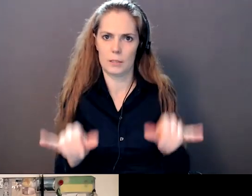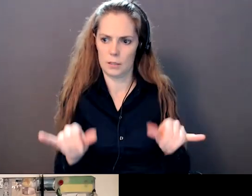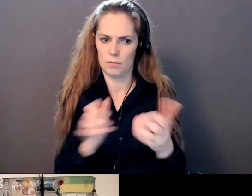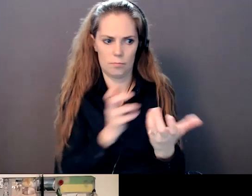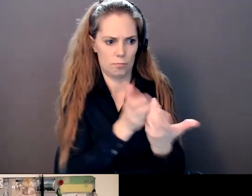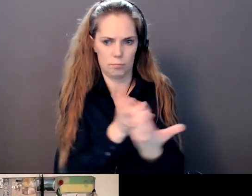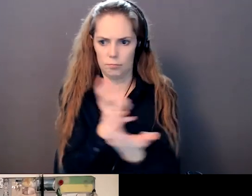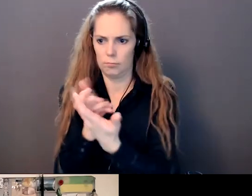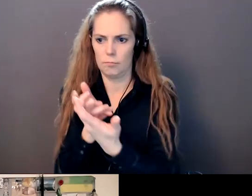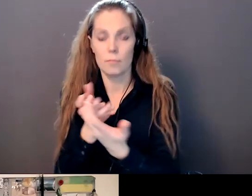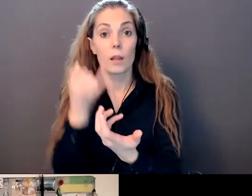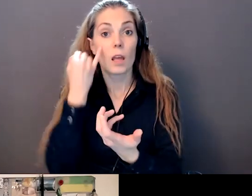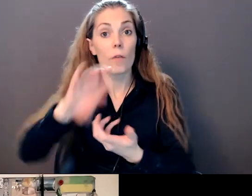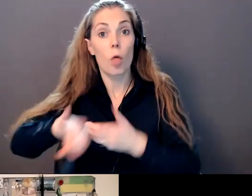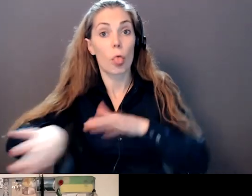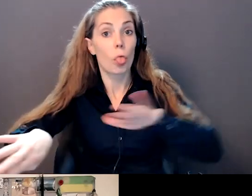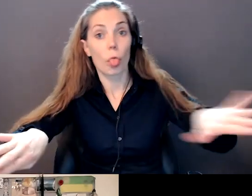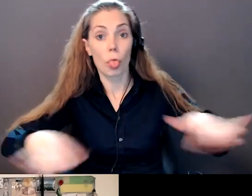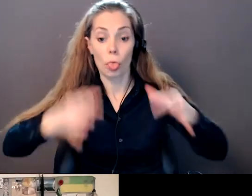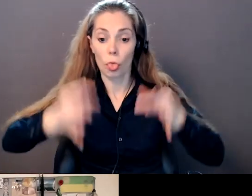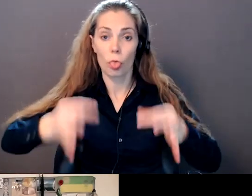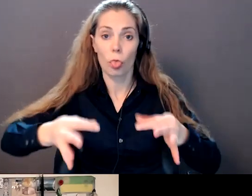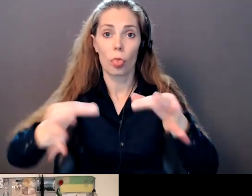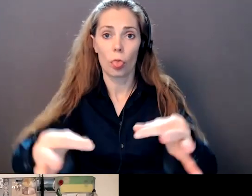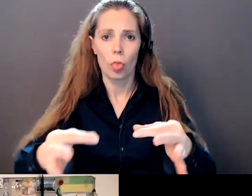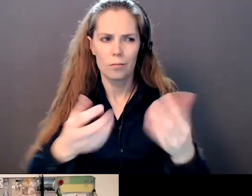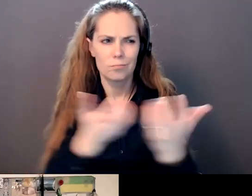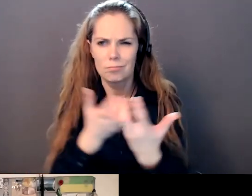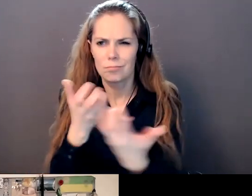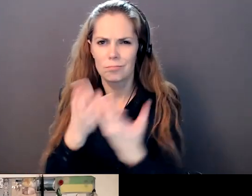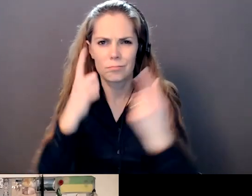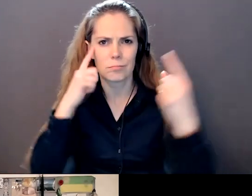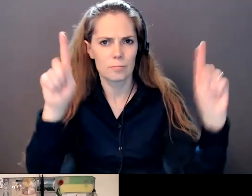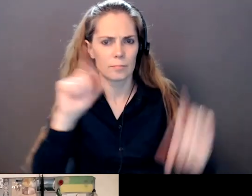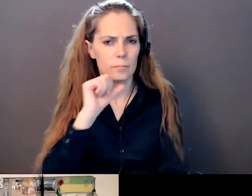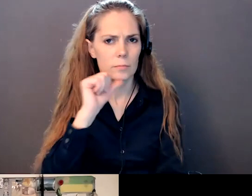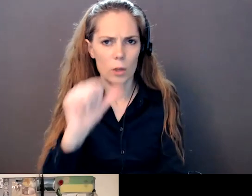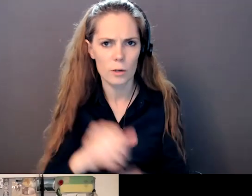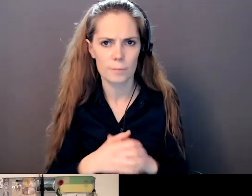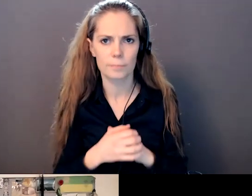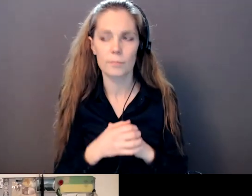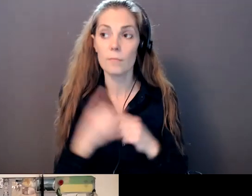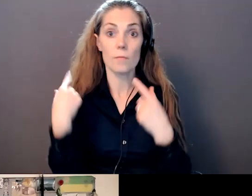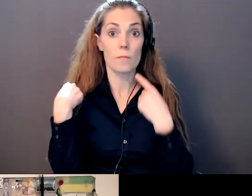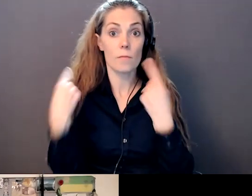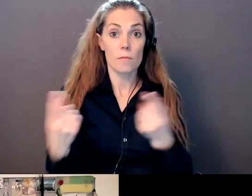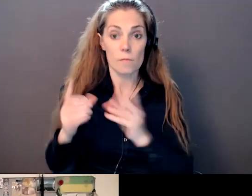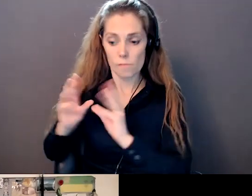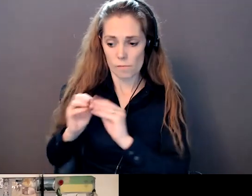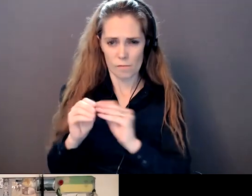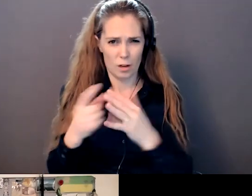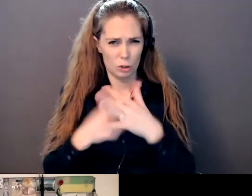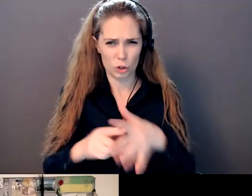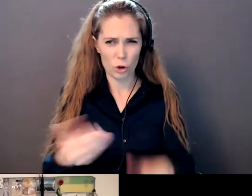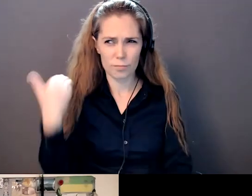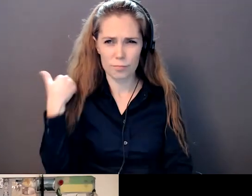And again, like I said, I don't know how many meetings I've been involved with that I've talked about, you know, back in the 80s, you know, and